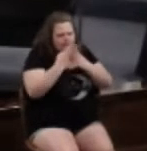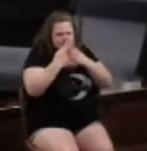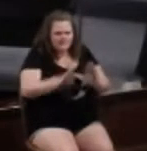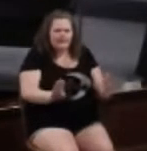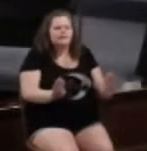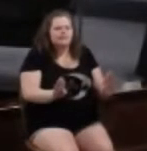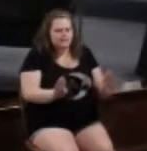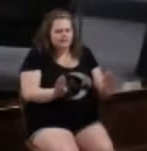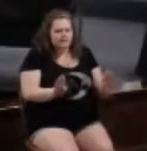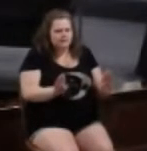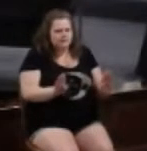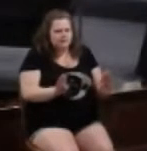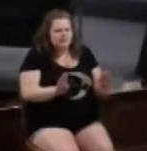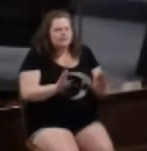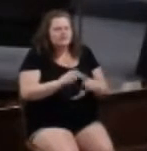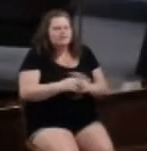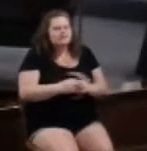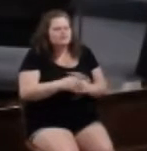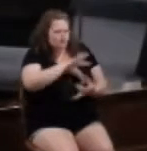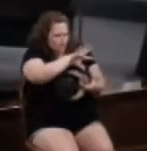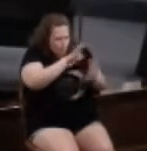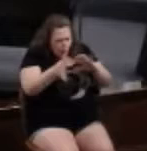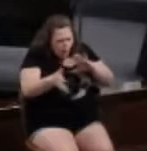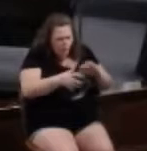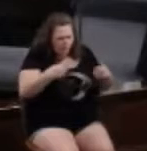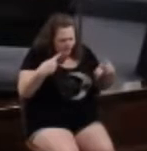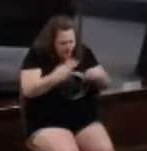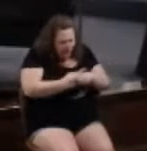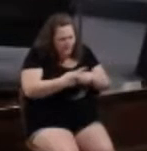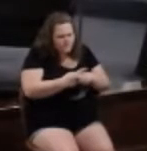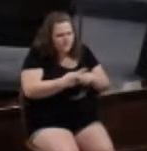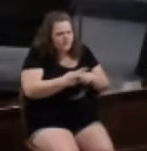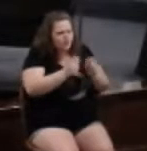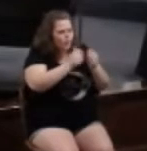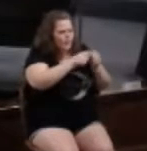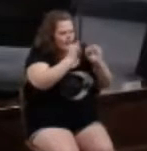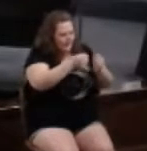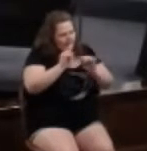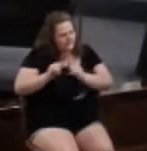It is a storm of conflict between individual members.